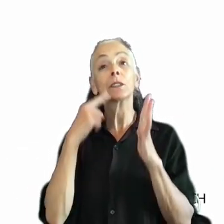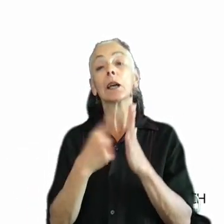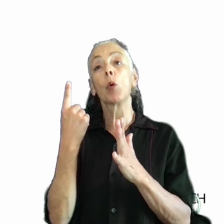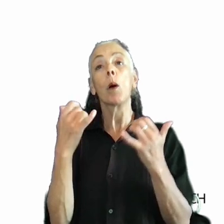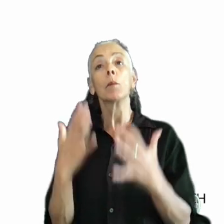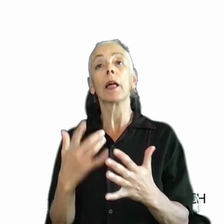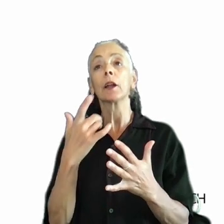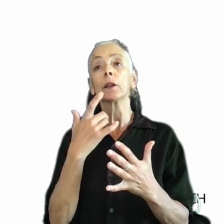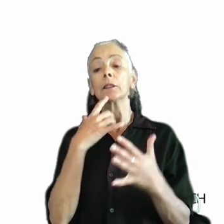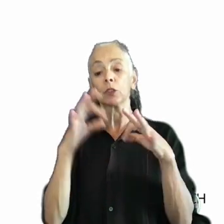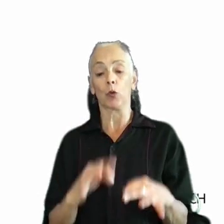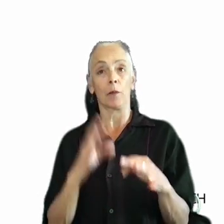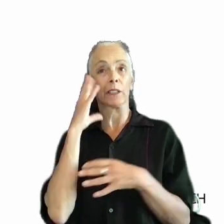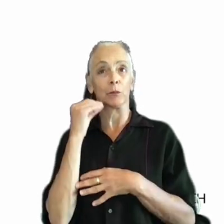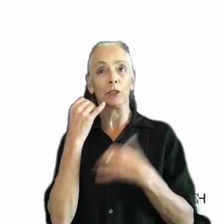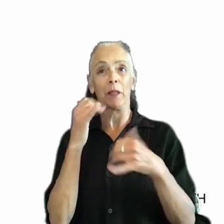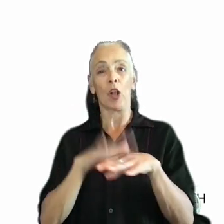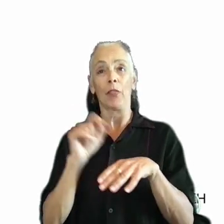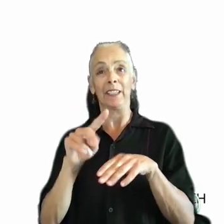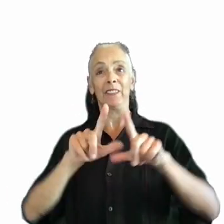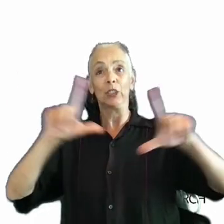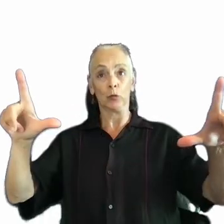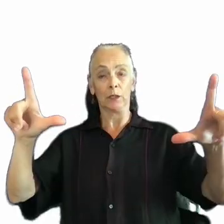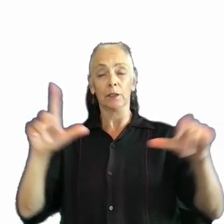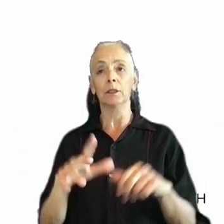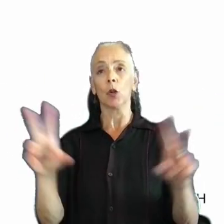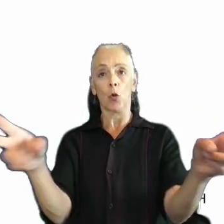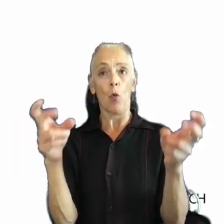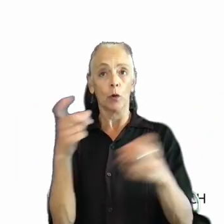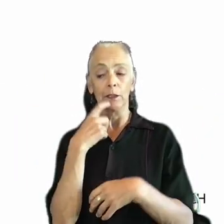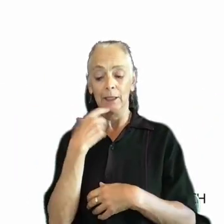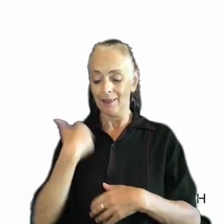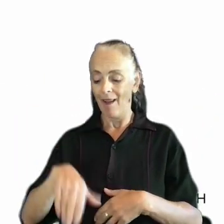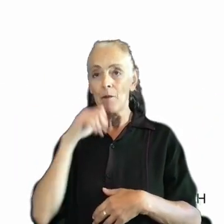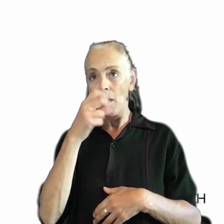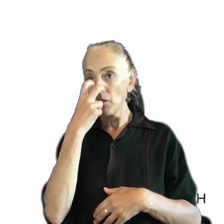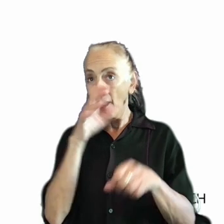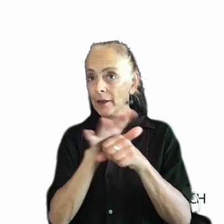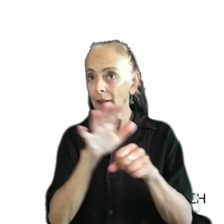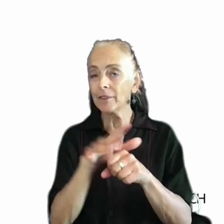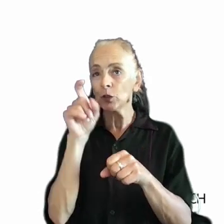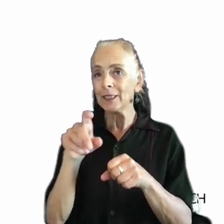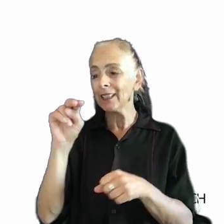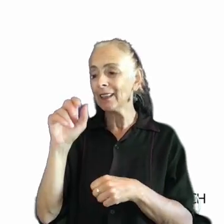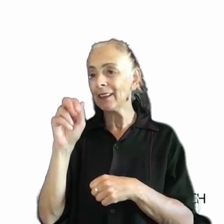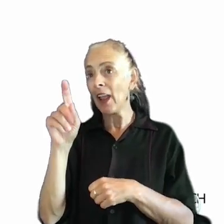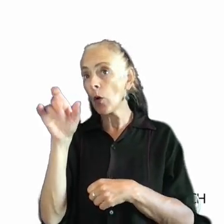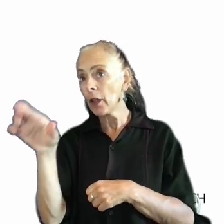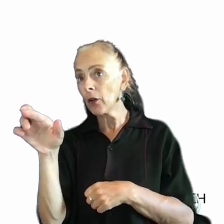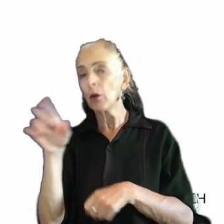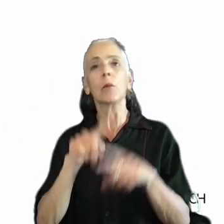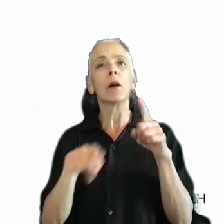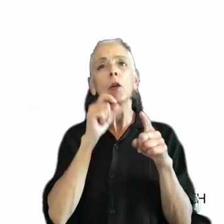experience playing games on their TV screen. The quote here says, I'm not blind enough to see need narrator, but I